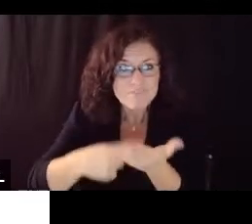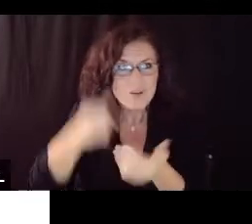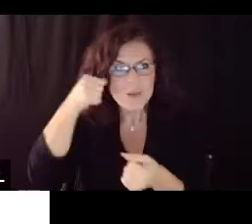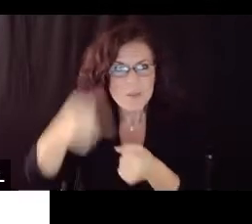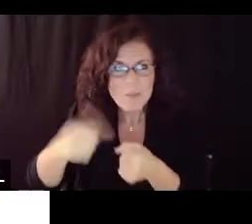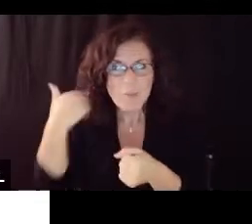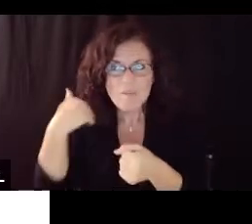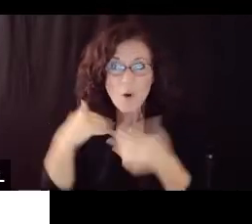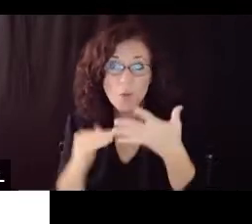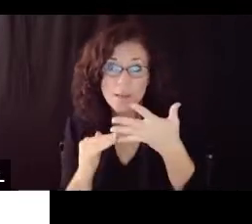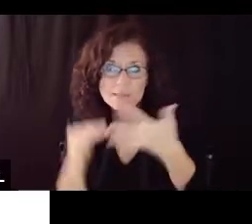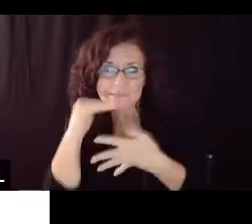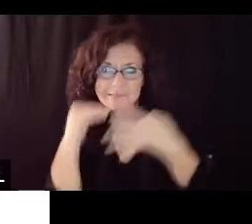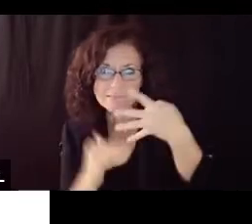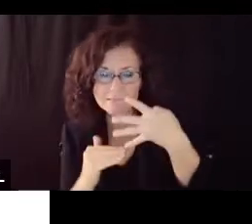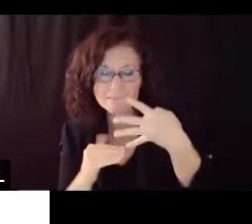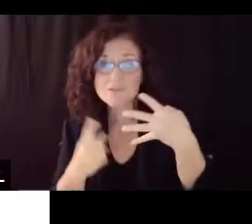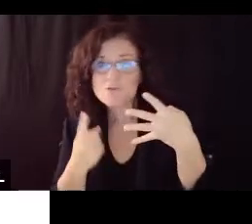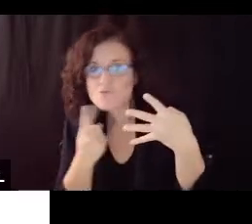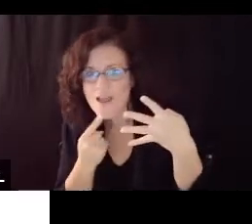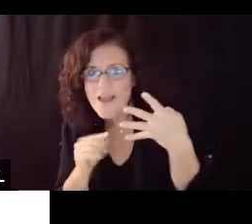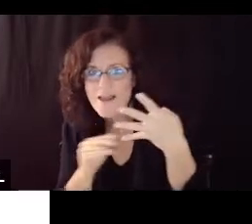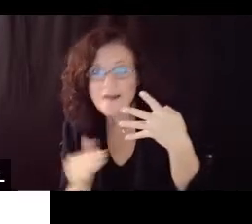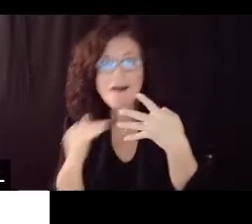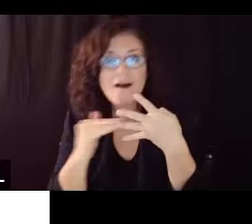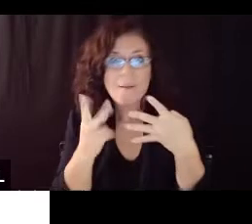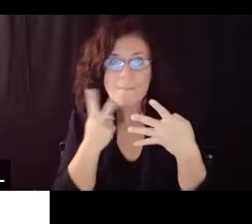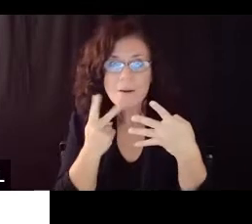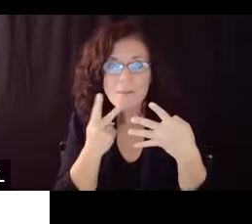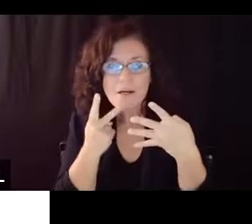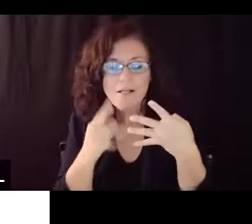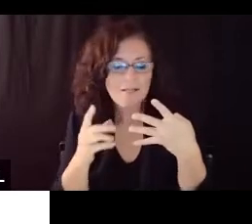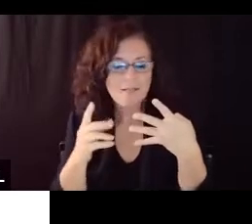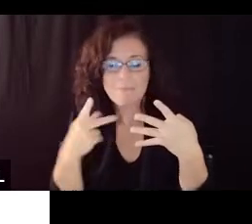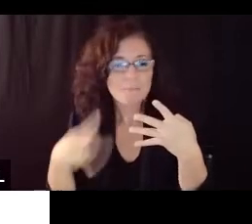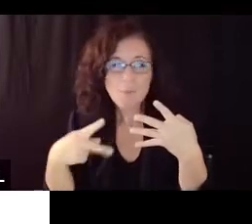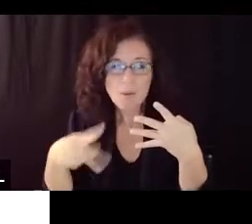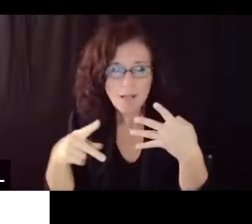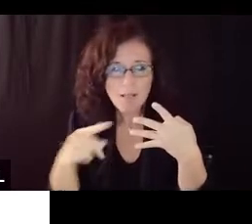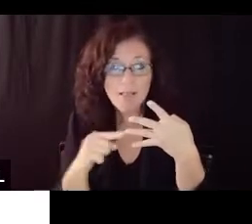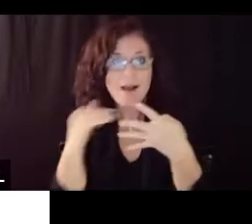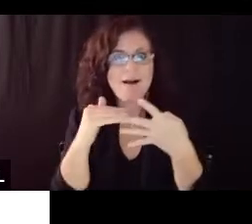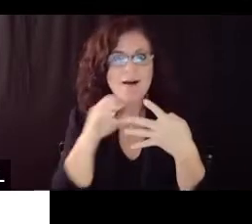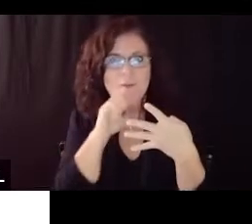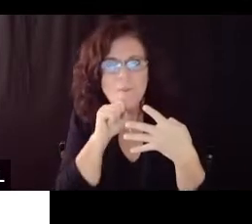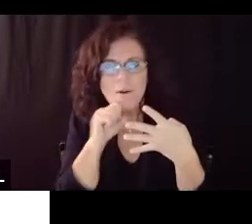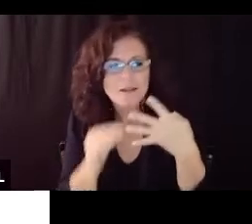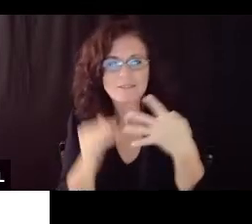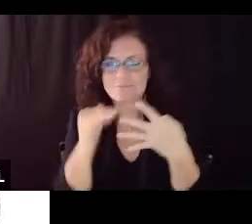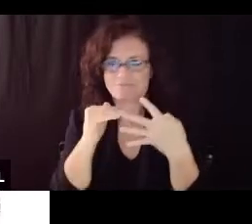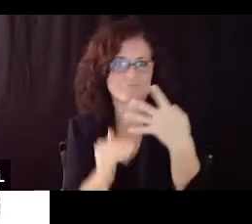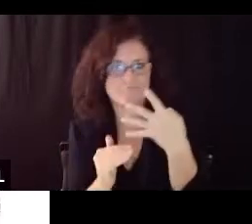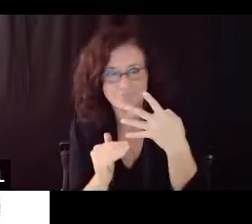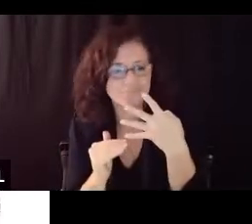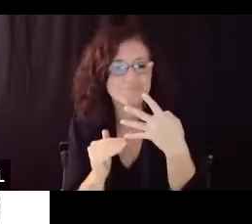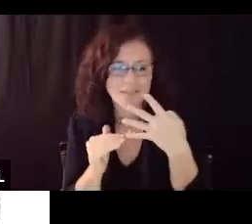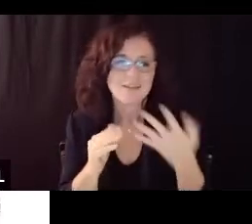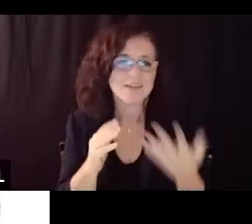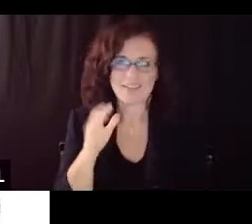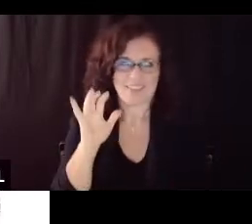um at that threshold of 32 um a long distant memory unfortunately at this point um